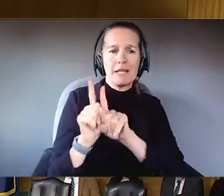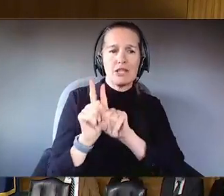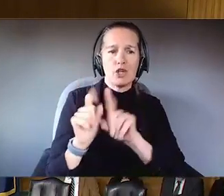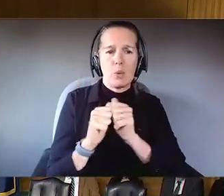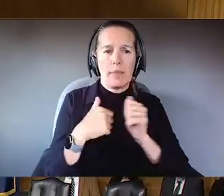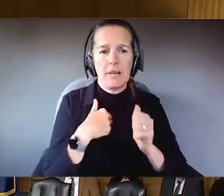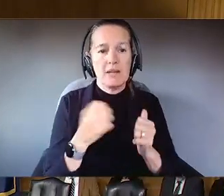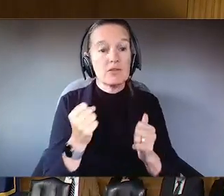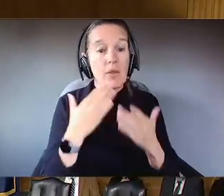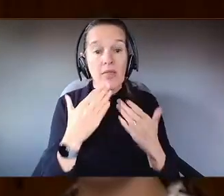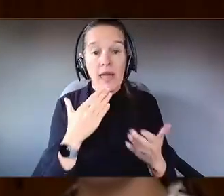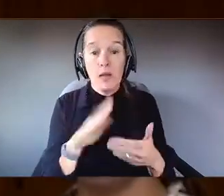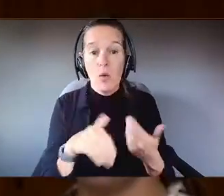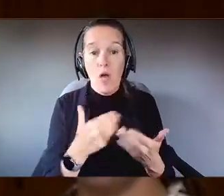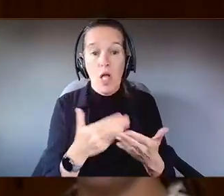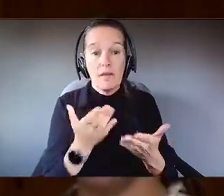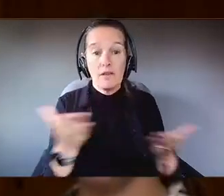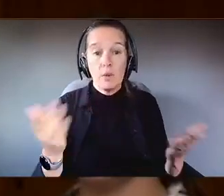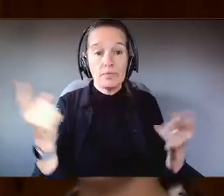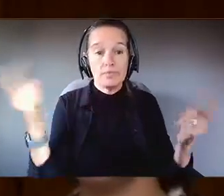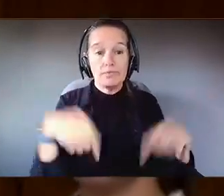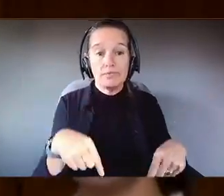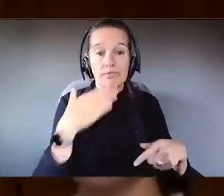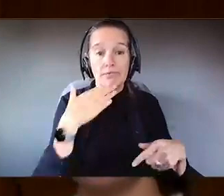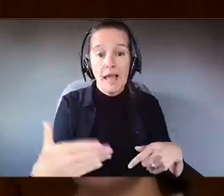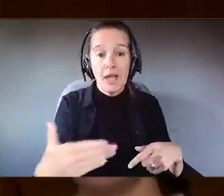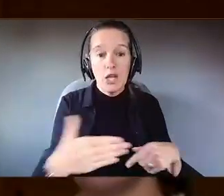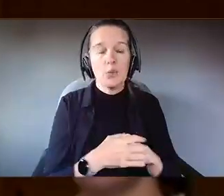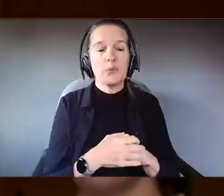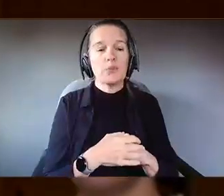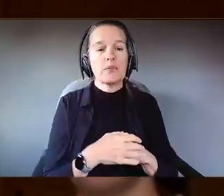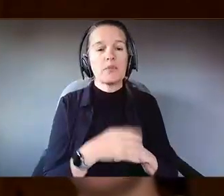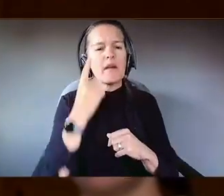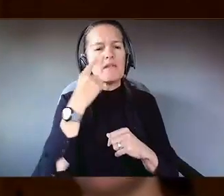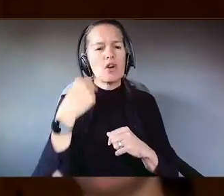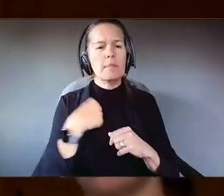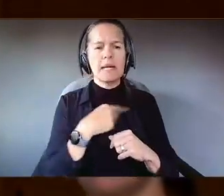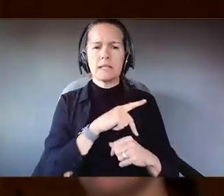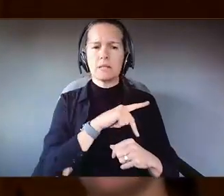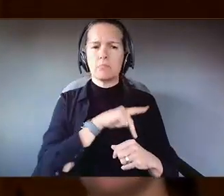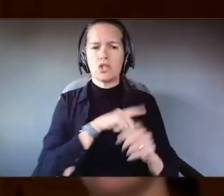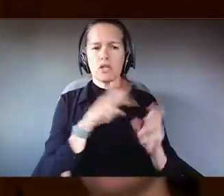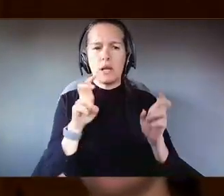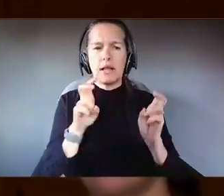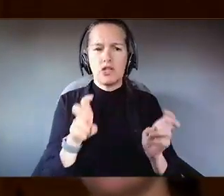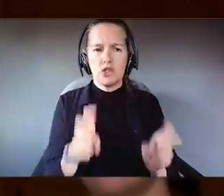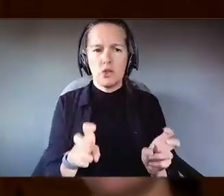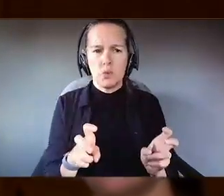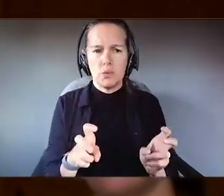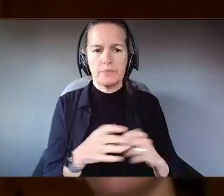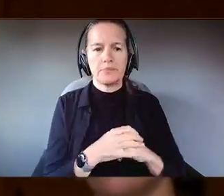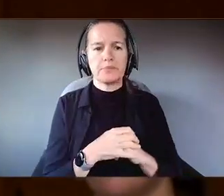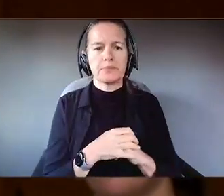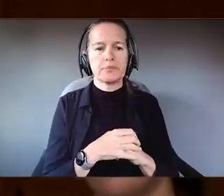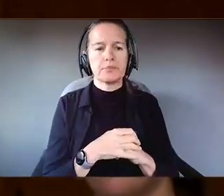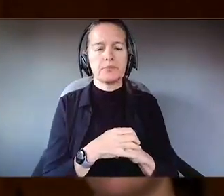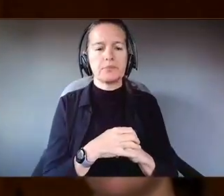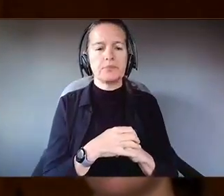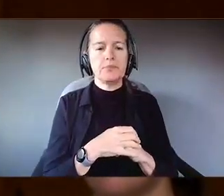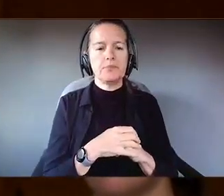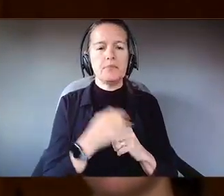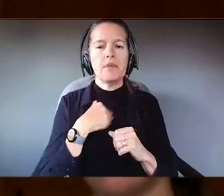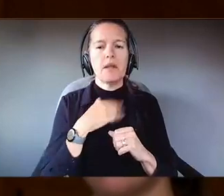thank you for coming. And for me, it's been a very personal issue with me. And I'm going to show